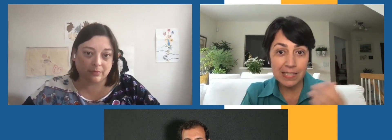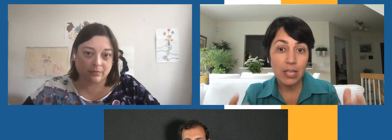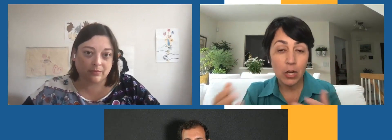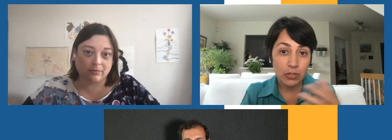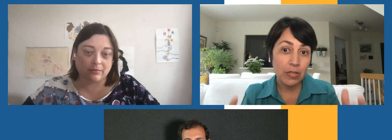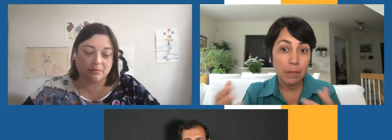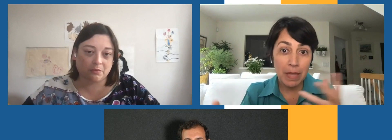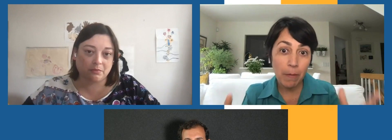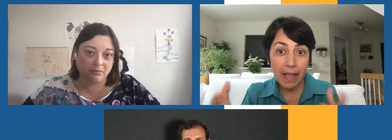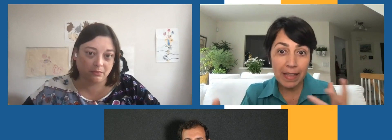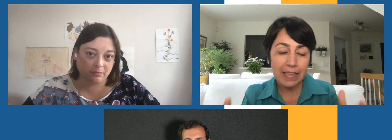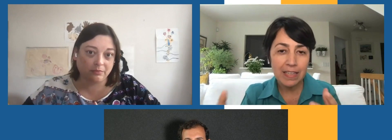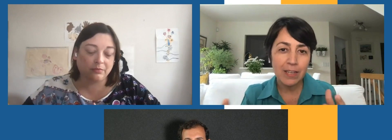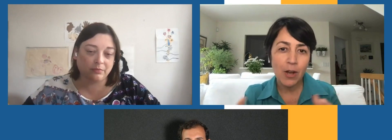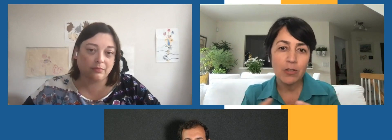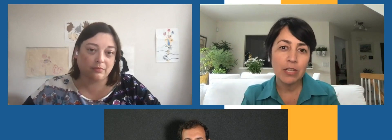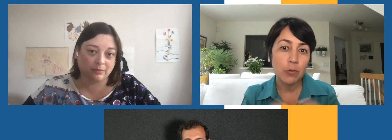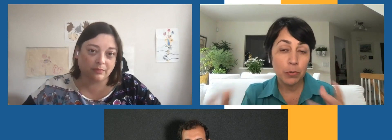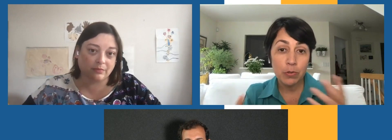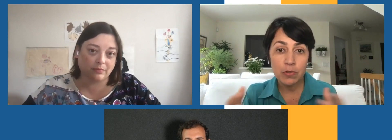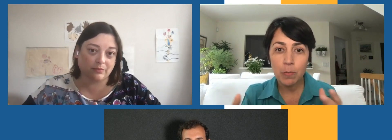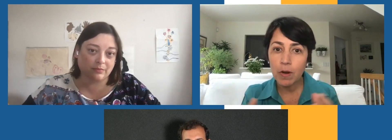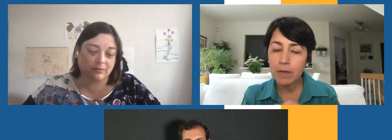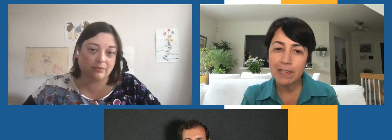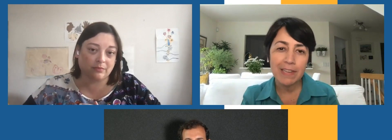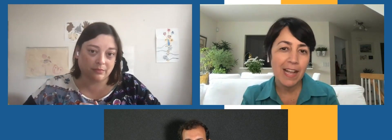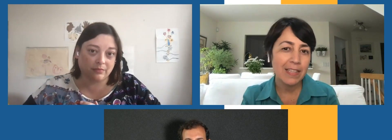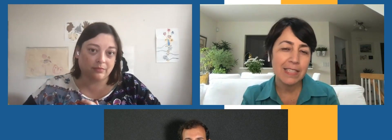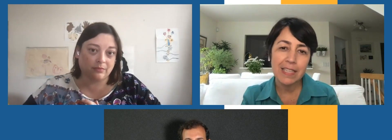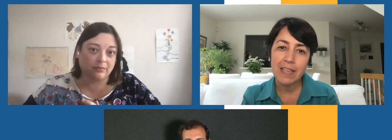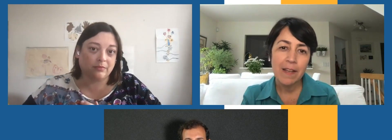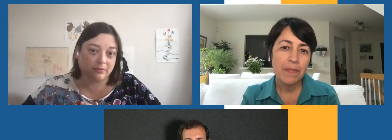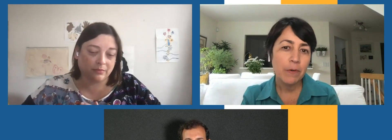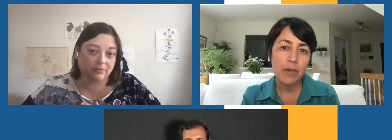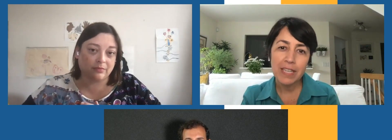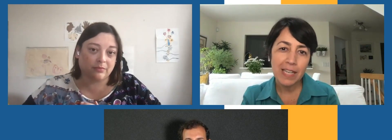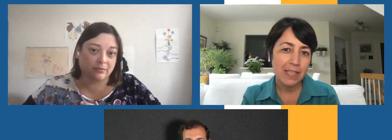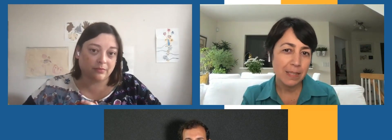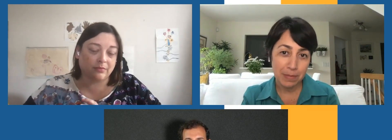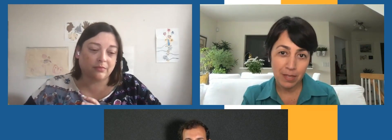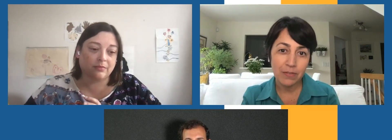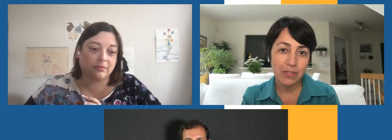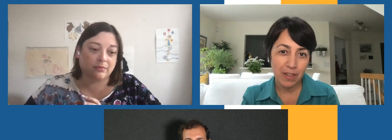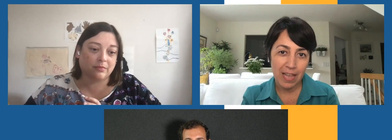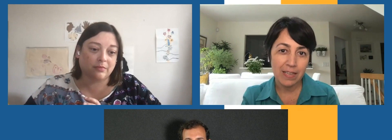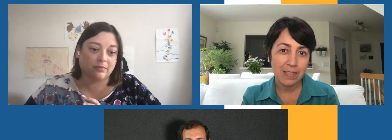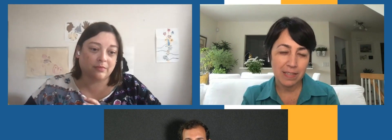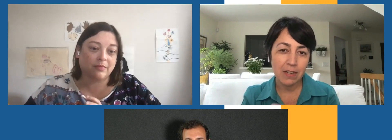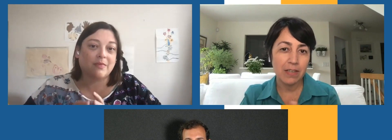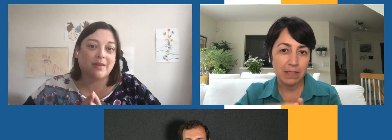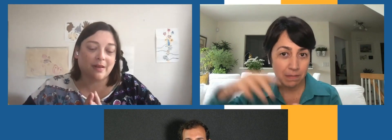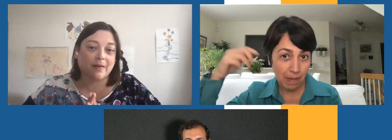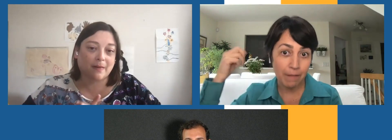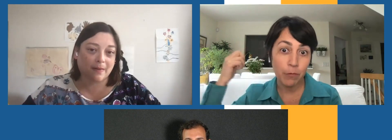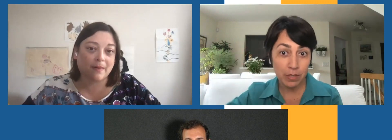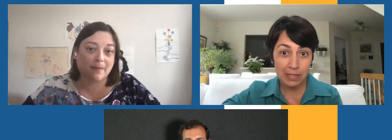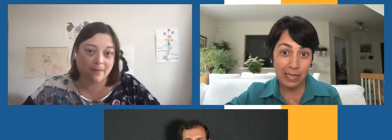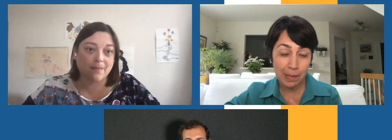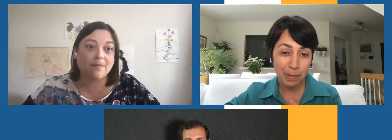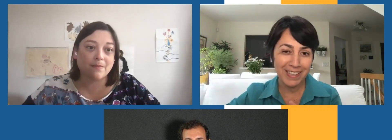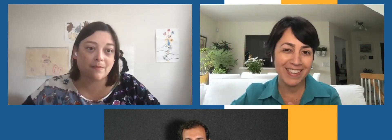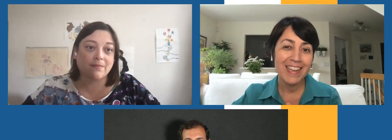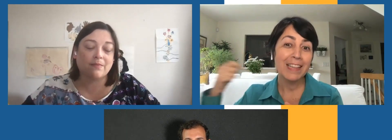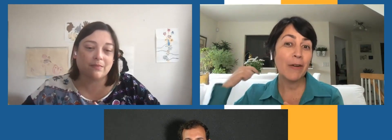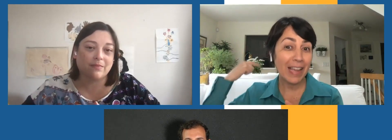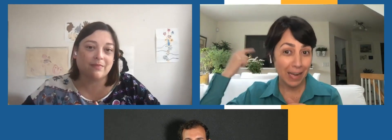need this, you know, to keep me awake and all, and to produce more in reality, they're working against themselves on that. They're going to have worse